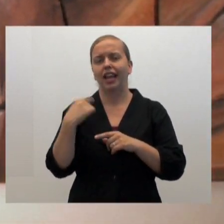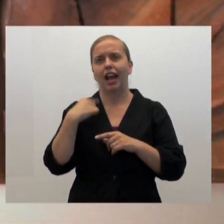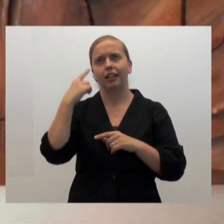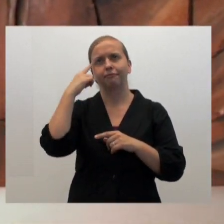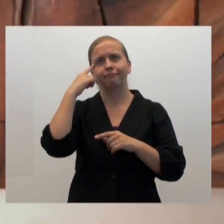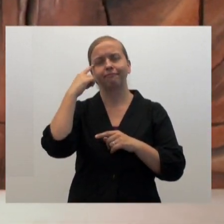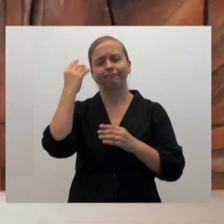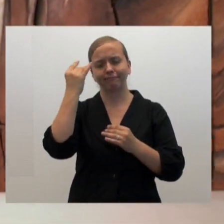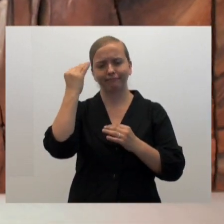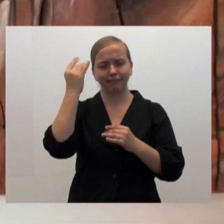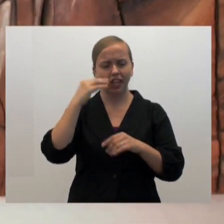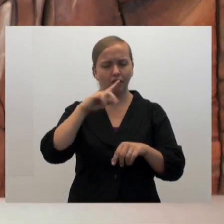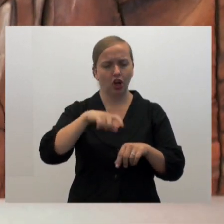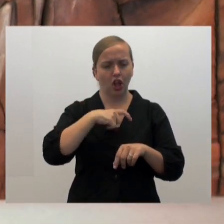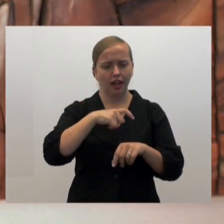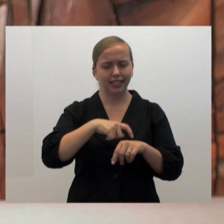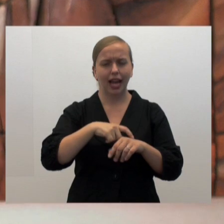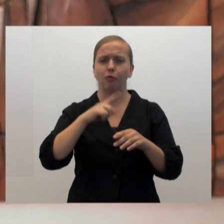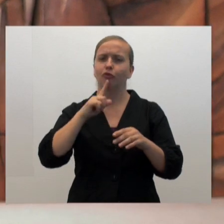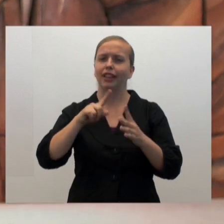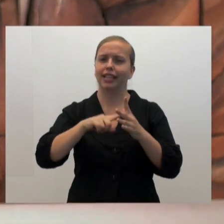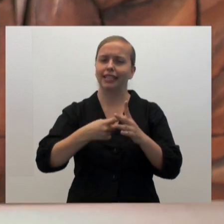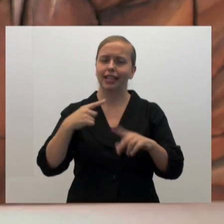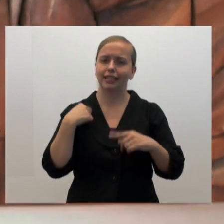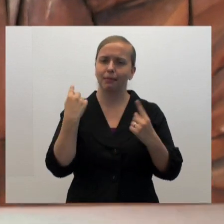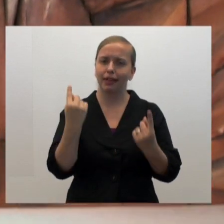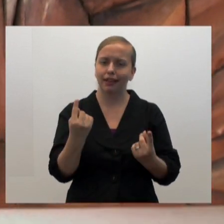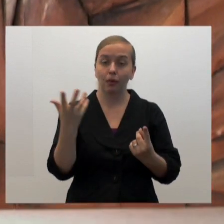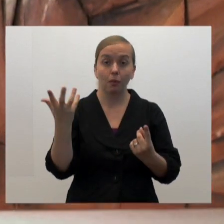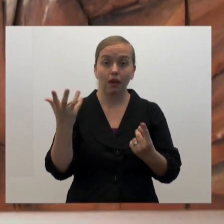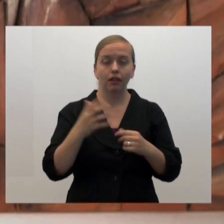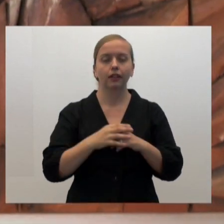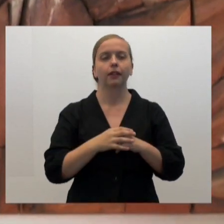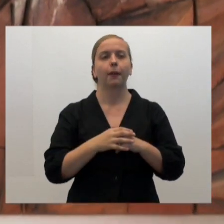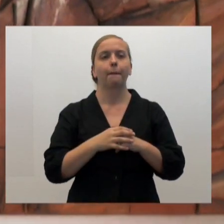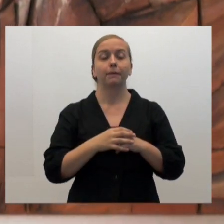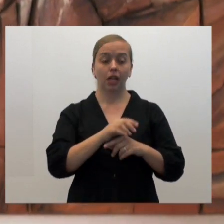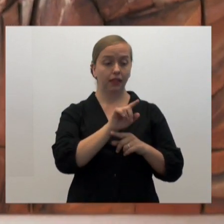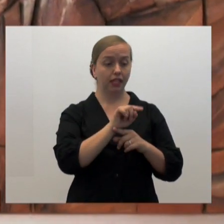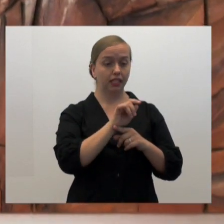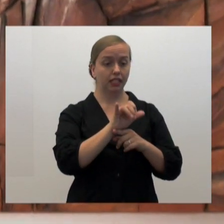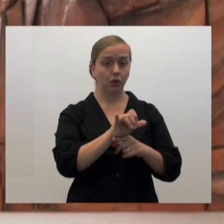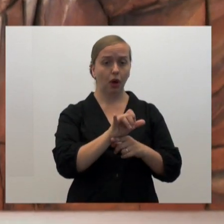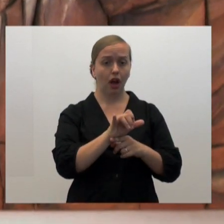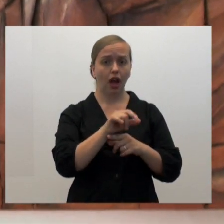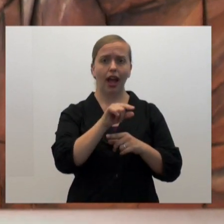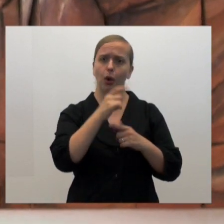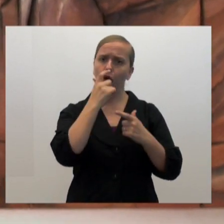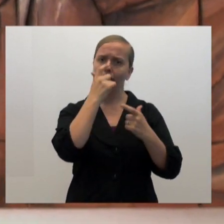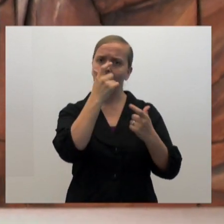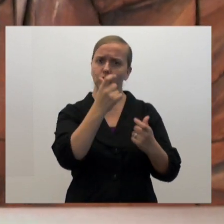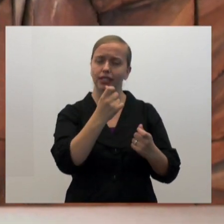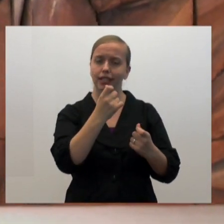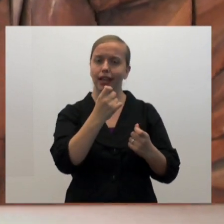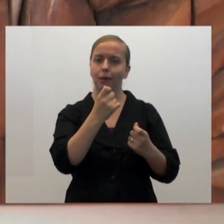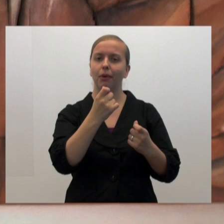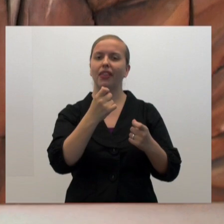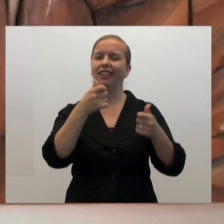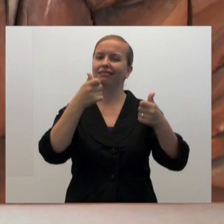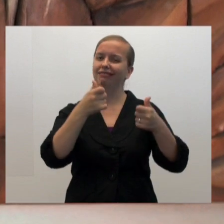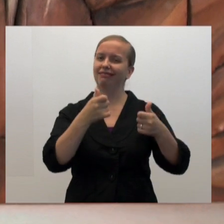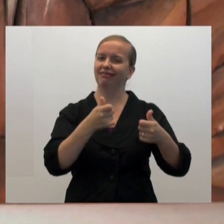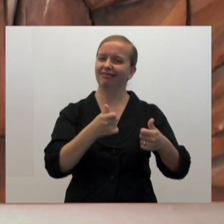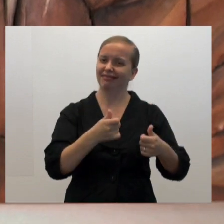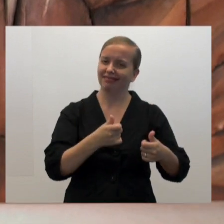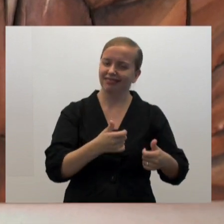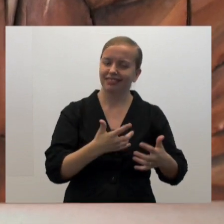had in my mind for a long, long time, in fact, almost since the beginning, was that although the TTYs were sort of interesting,